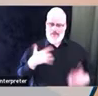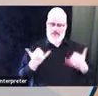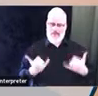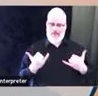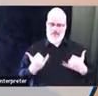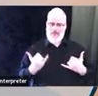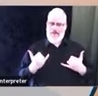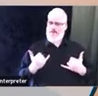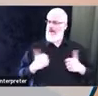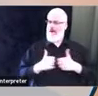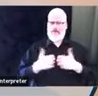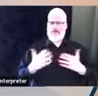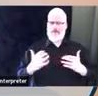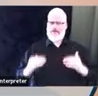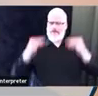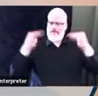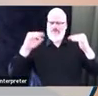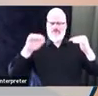future.